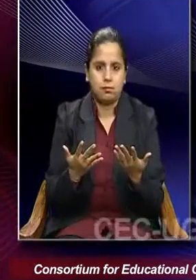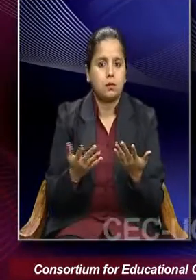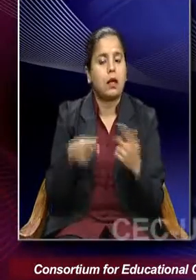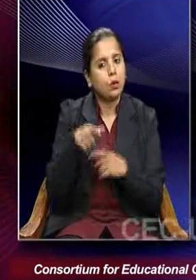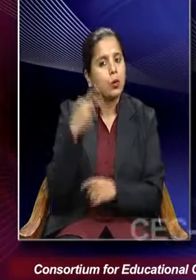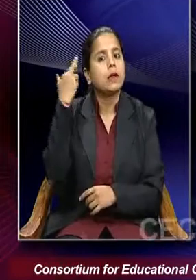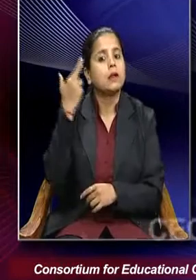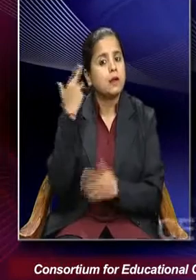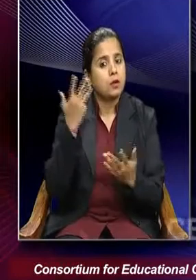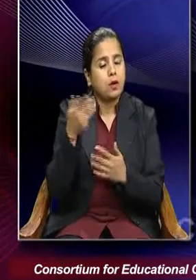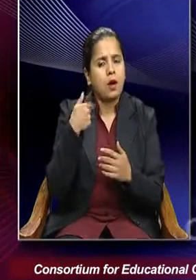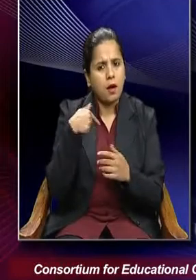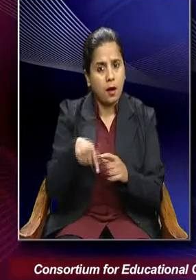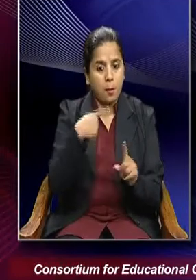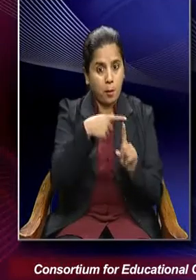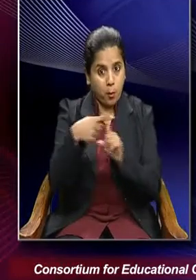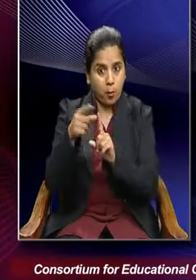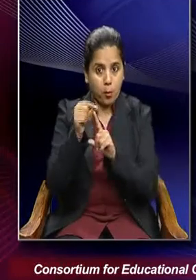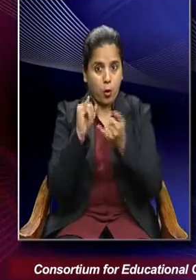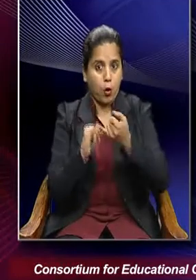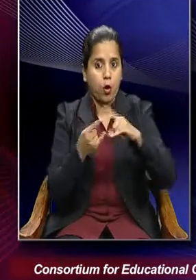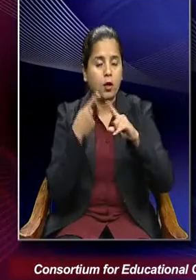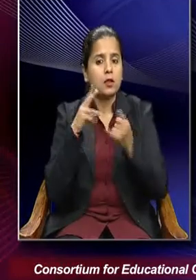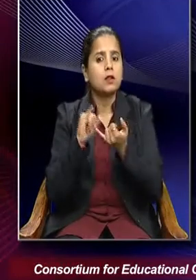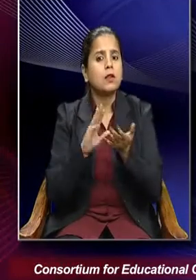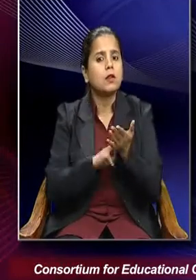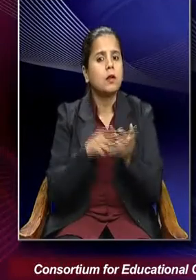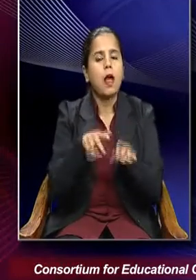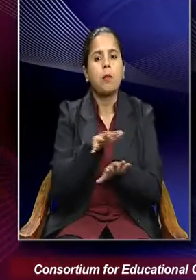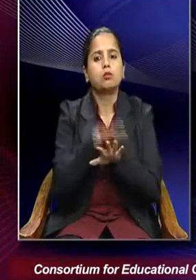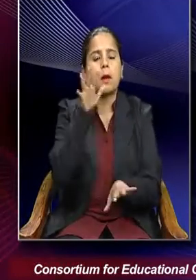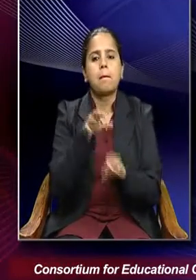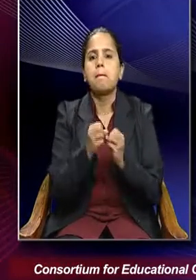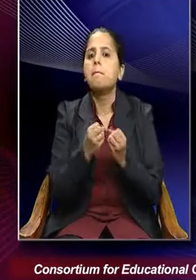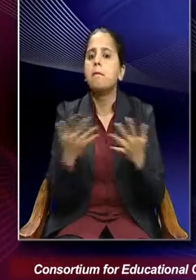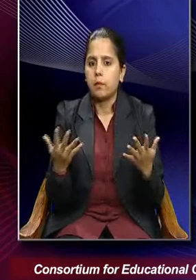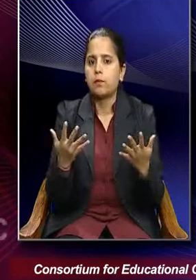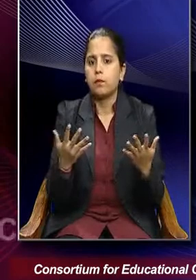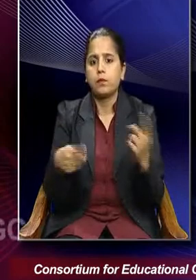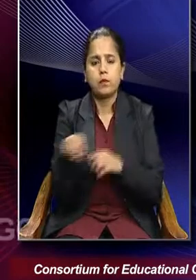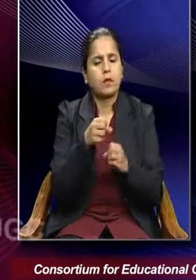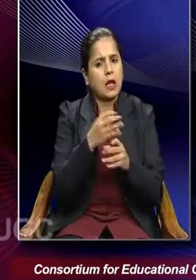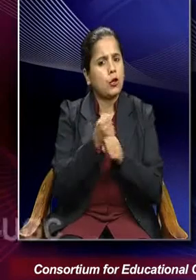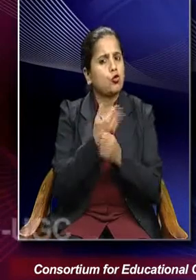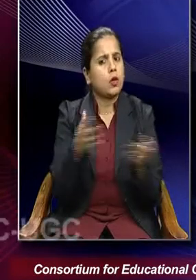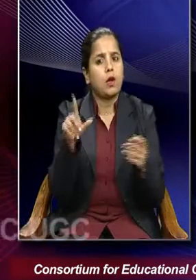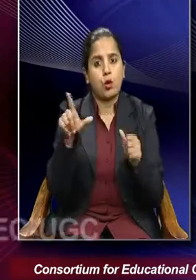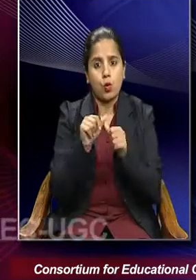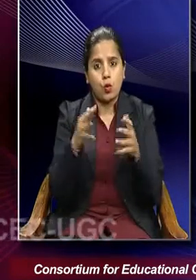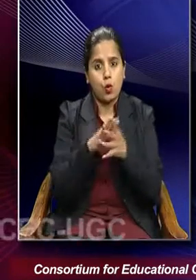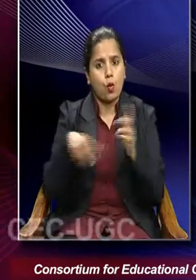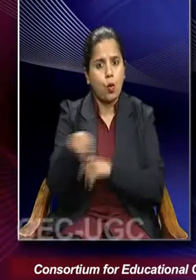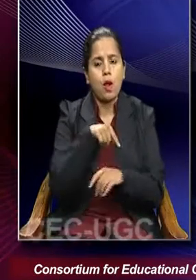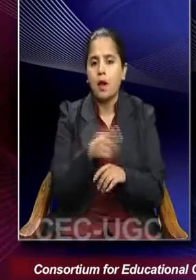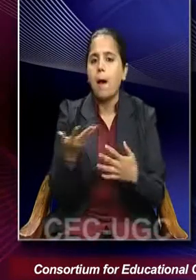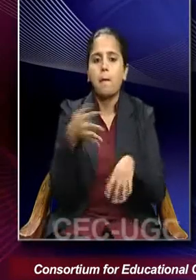going by positivism would lead to lot of abstraction. These generalized law will not